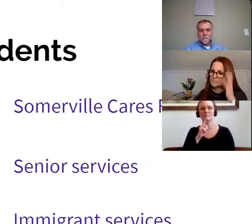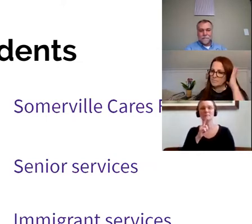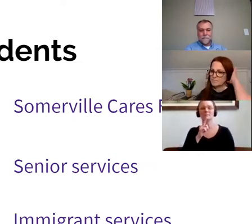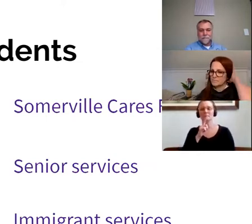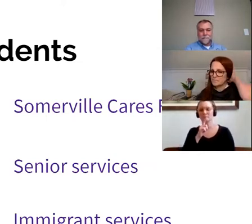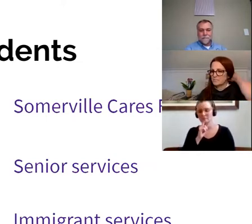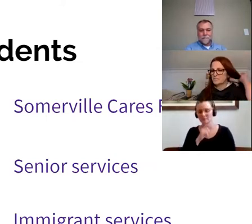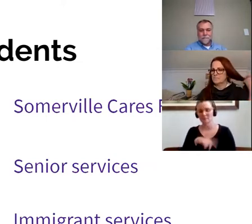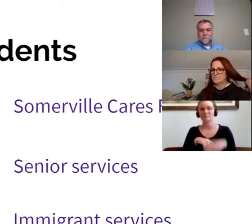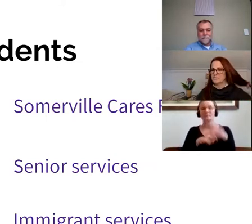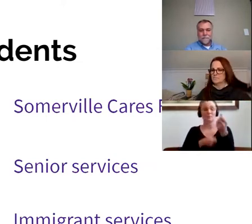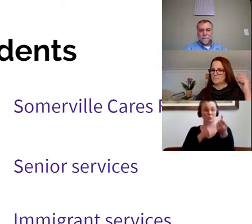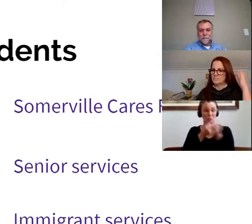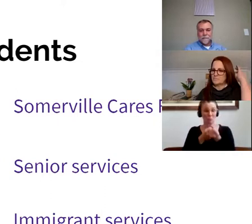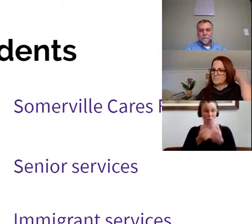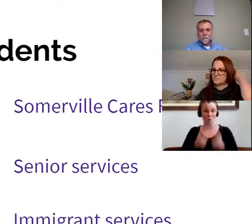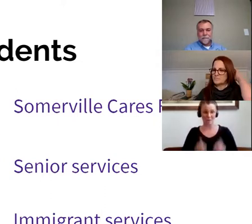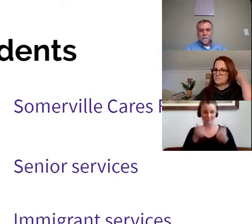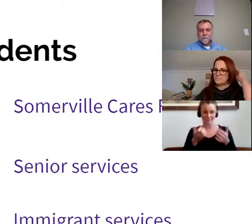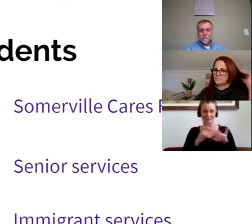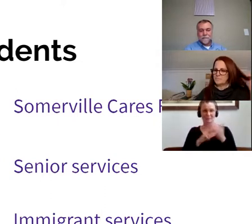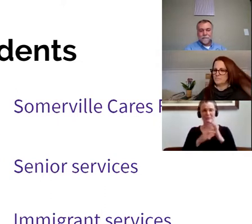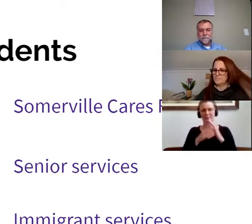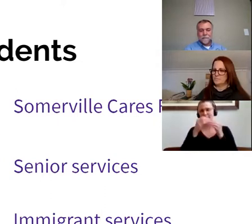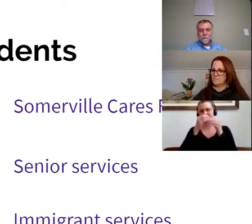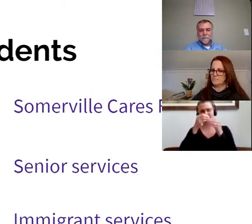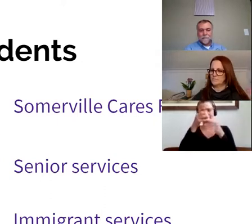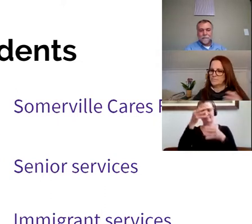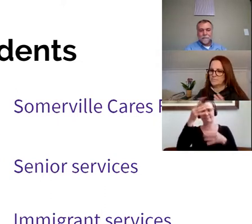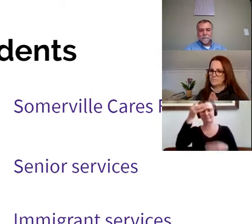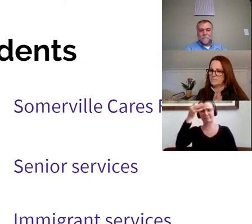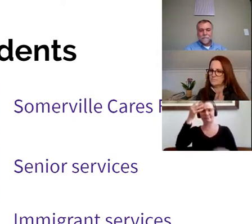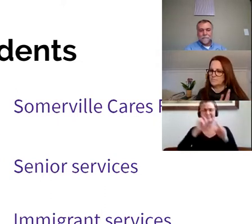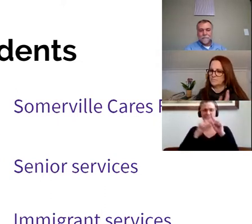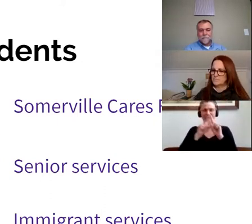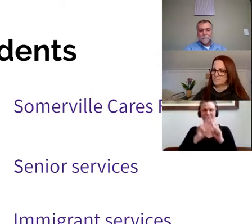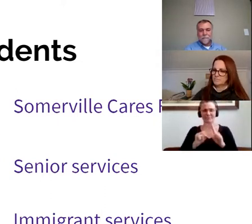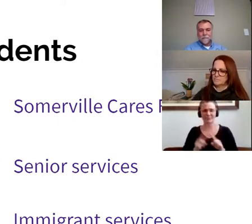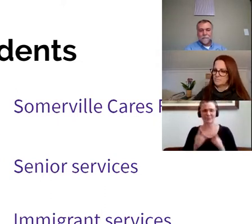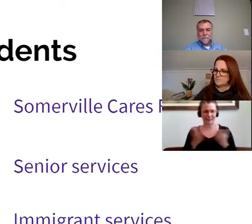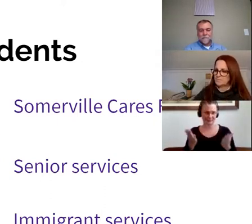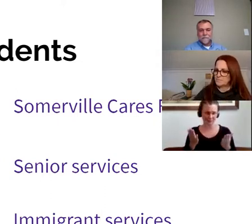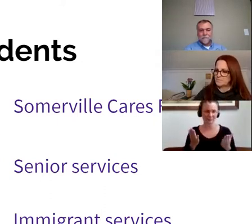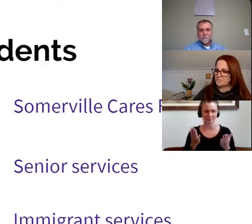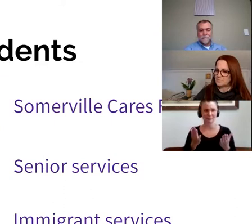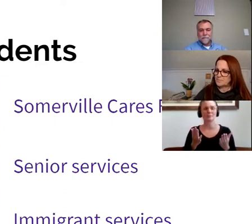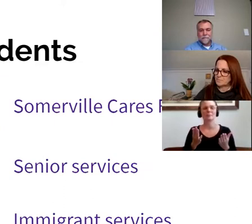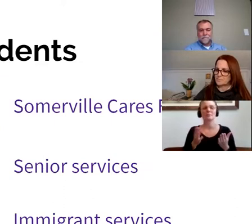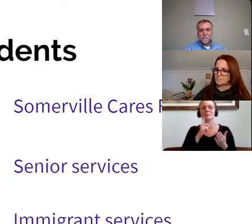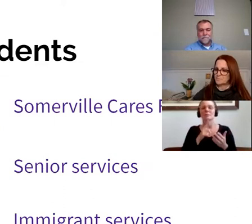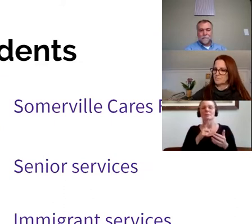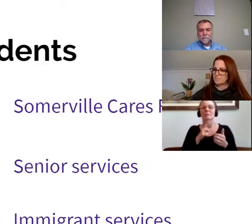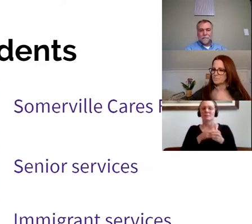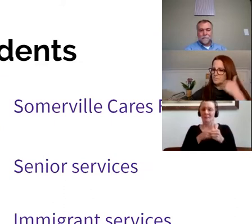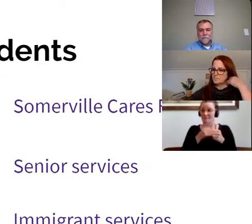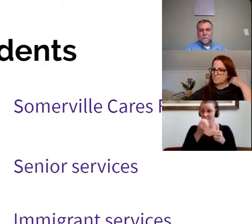we we'll have a little bit more detail on the next slide. The one